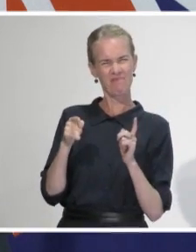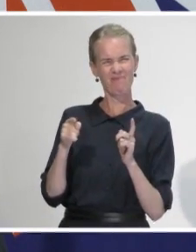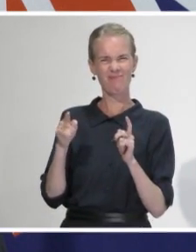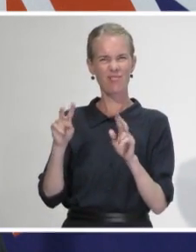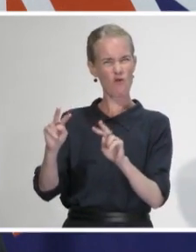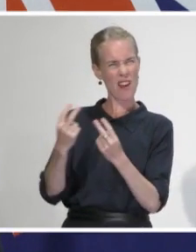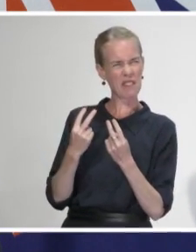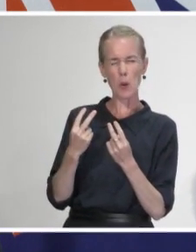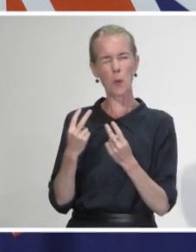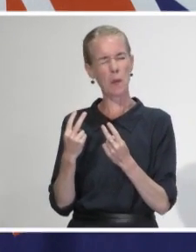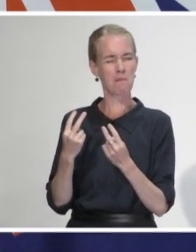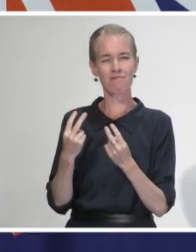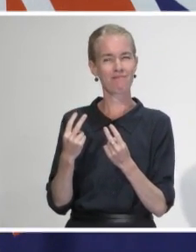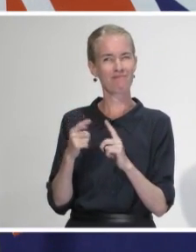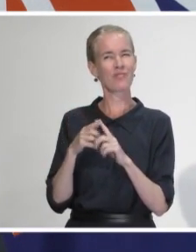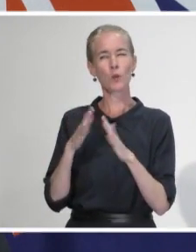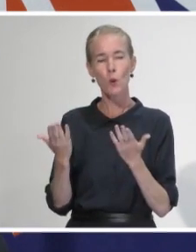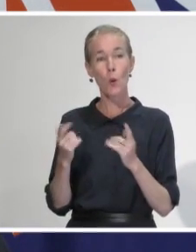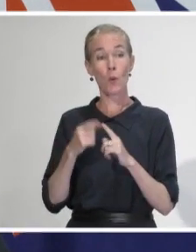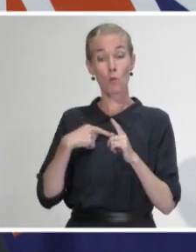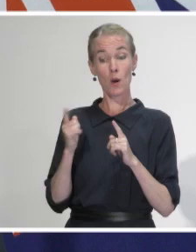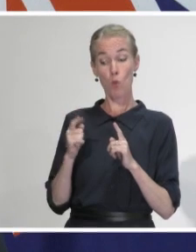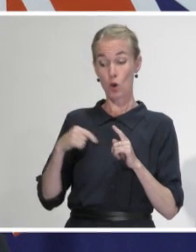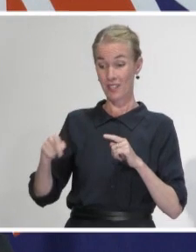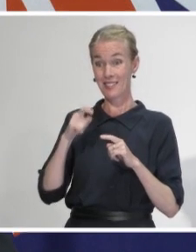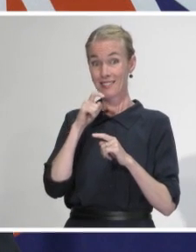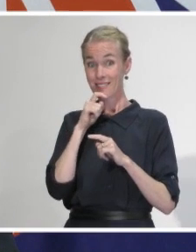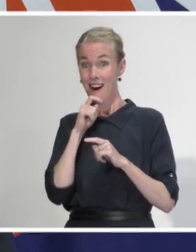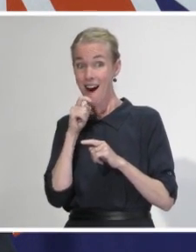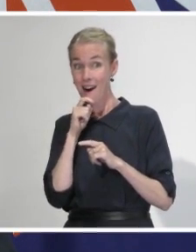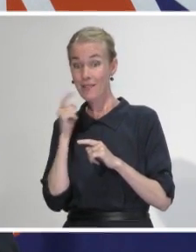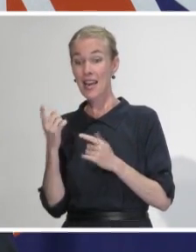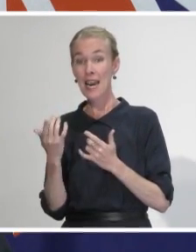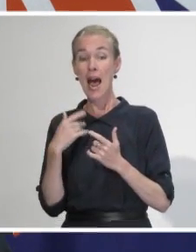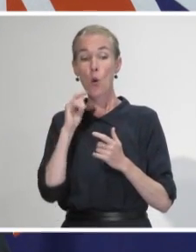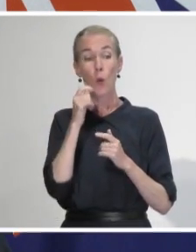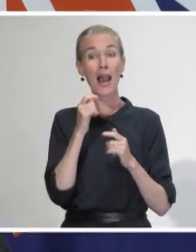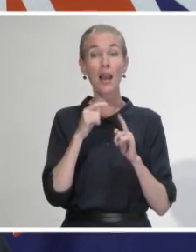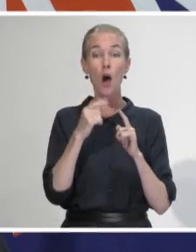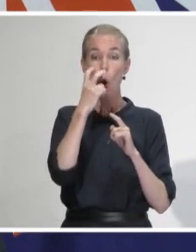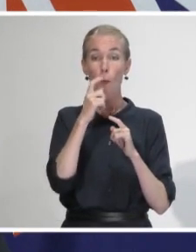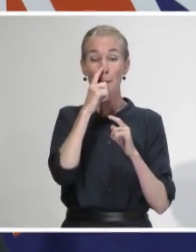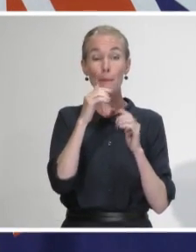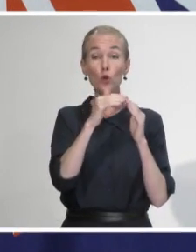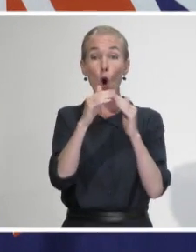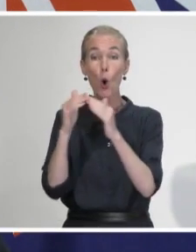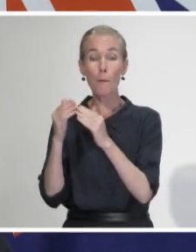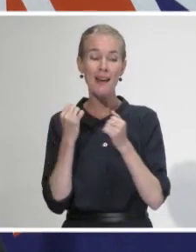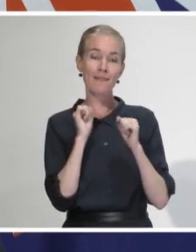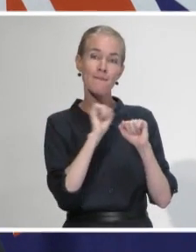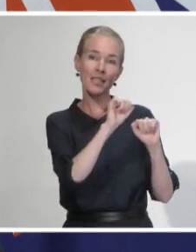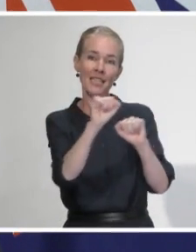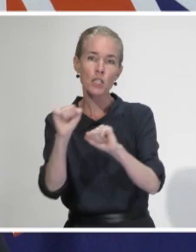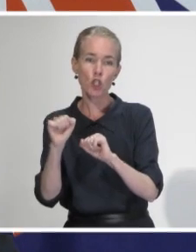to get teams out there to actually engage with and visit each facility and include in that team both clinical and